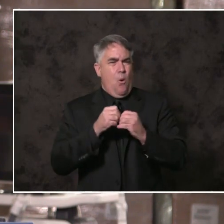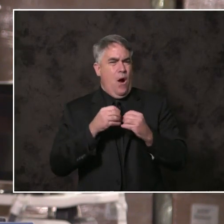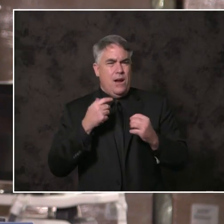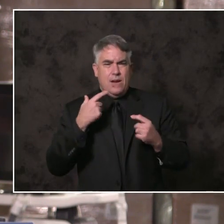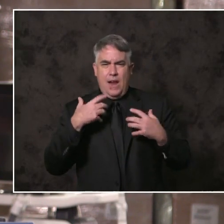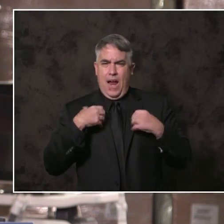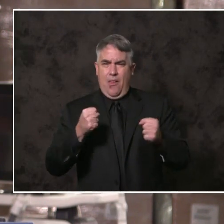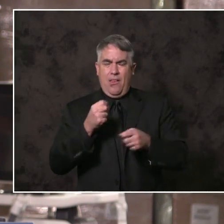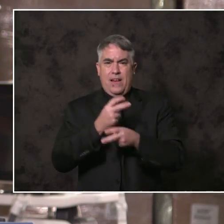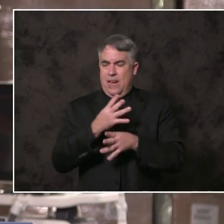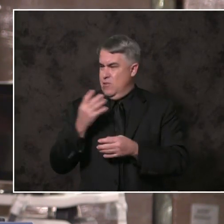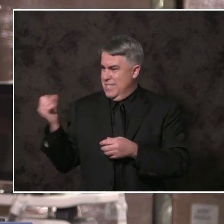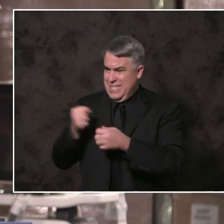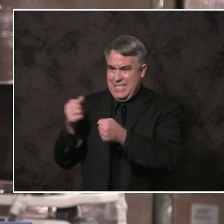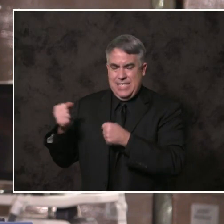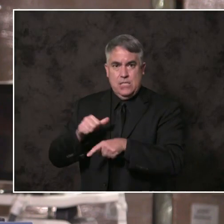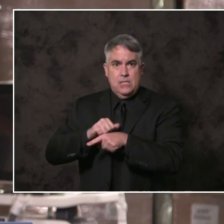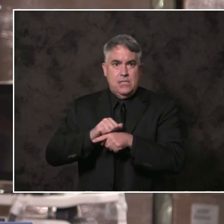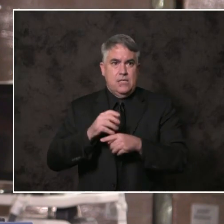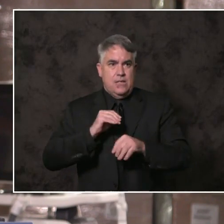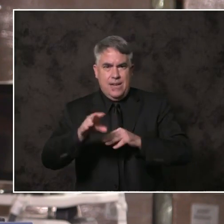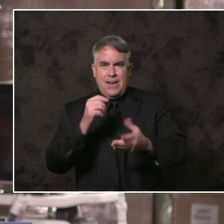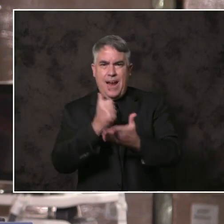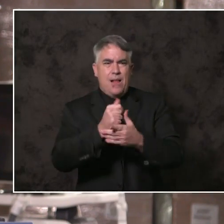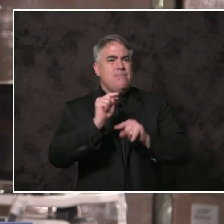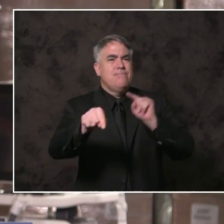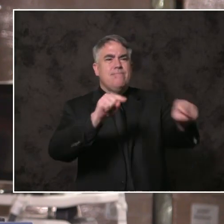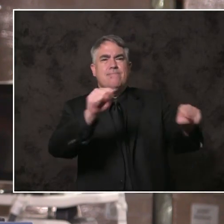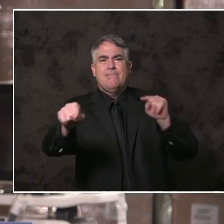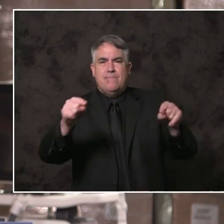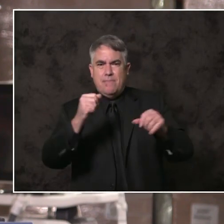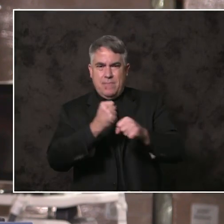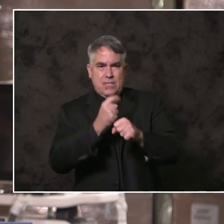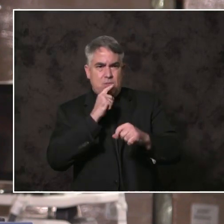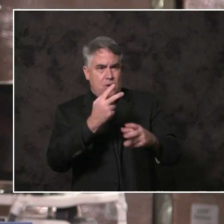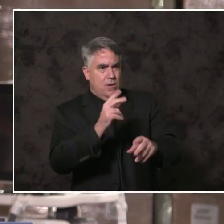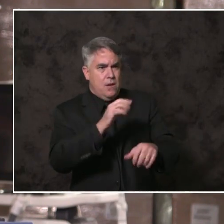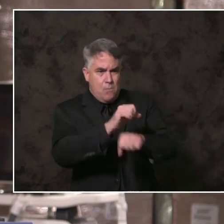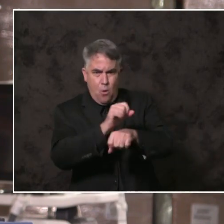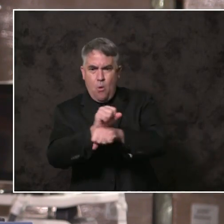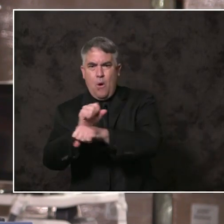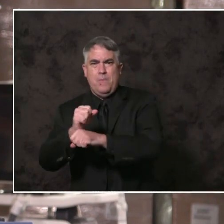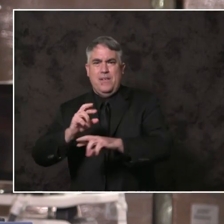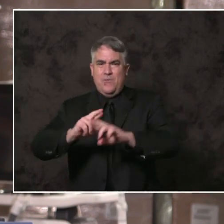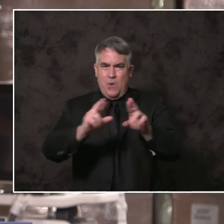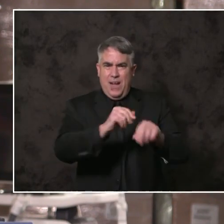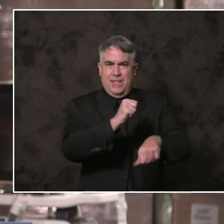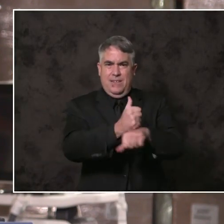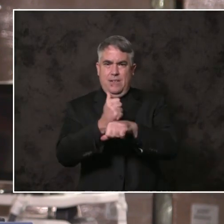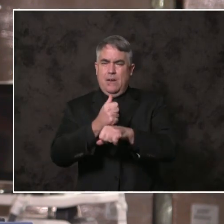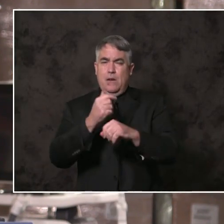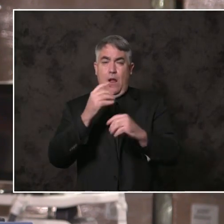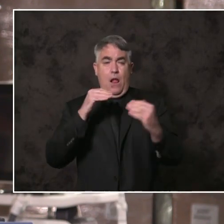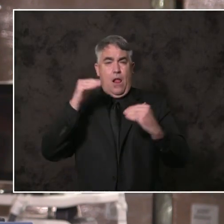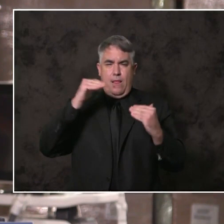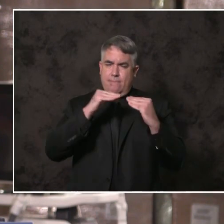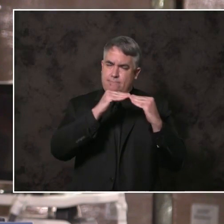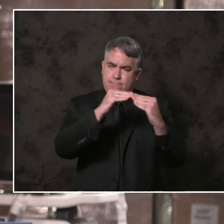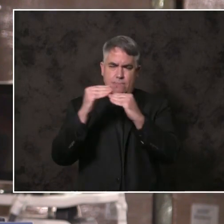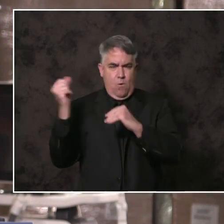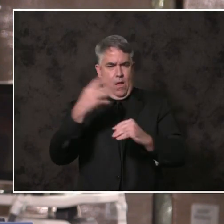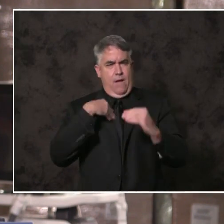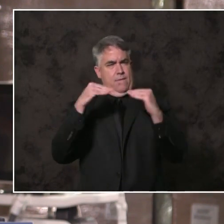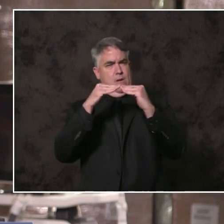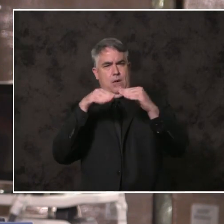hit neighborhoods with dedicated appointments. Fighting for equitable vaccine access for San Diegans too often left behind.